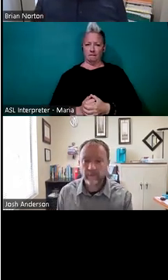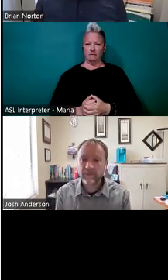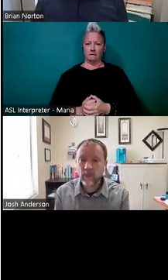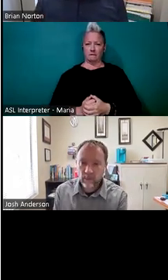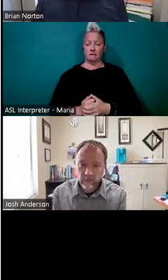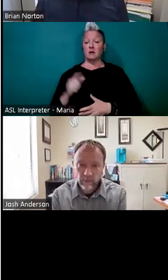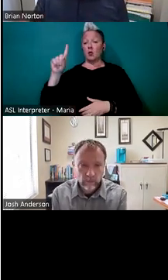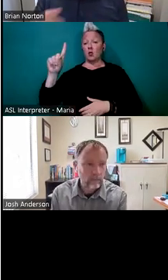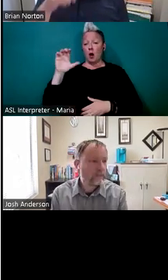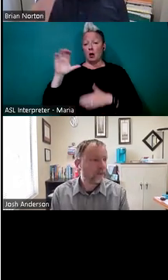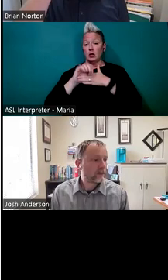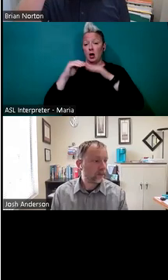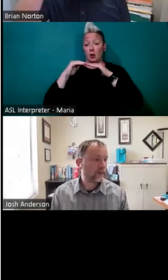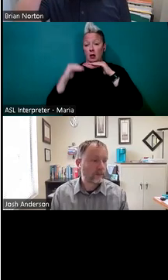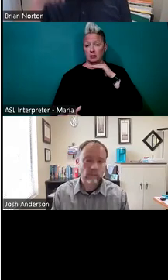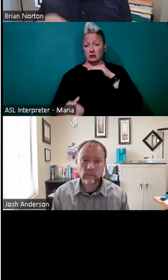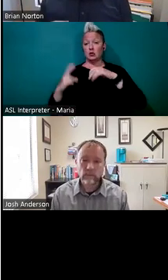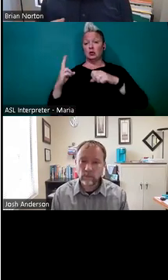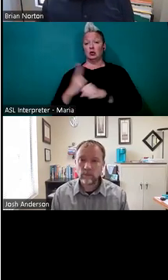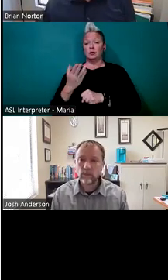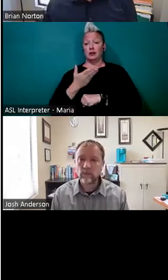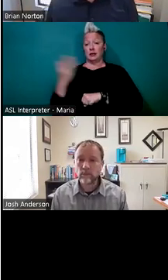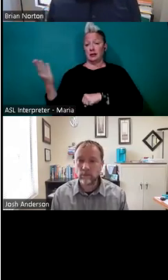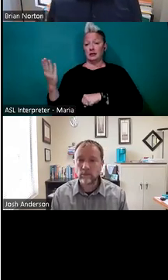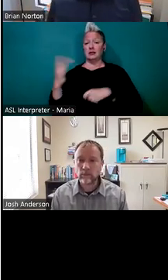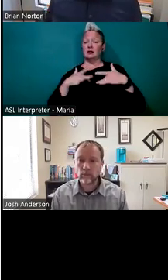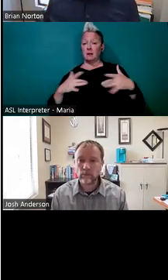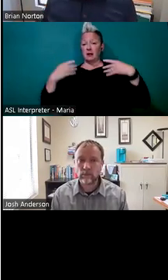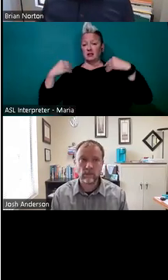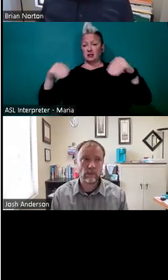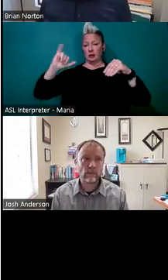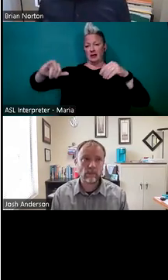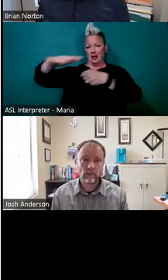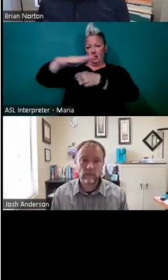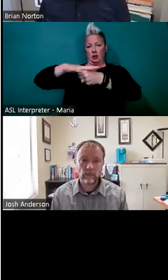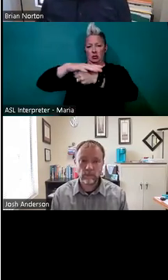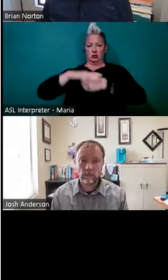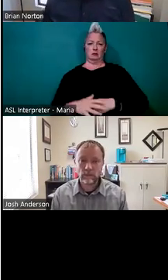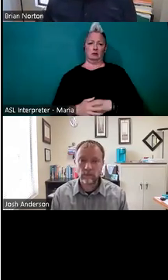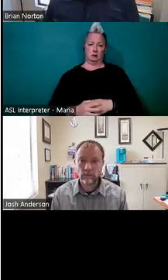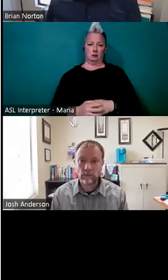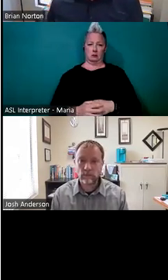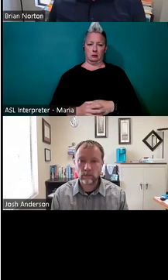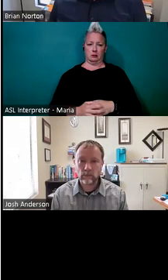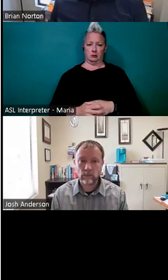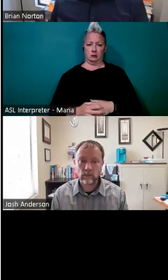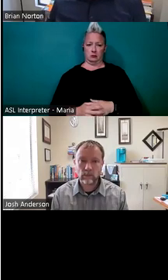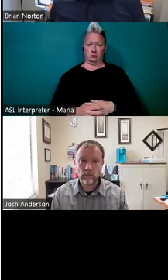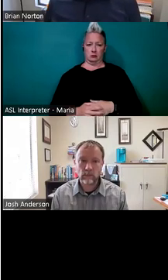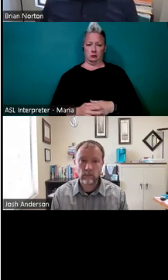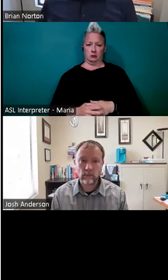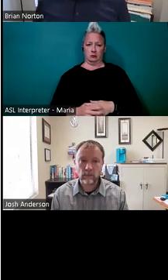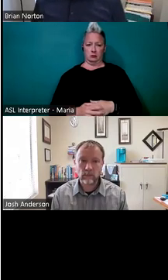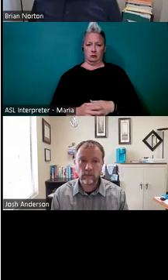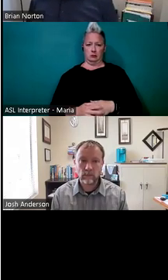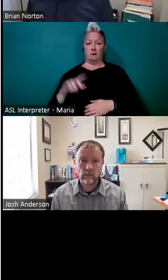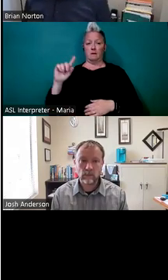hundred dollars or less using items that are typically sold in a particular location. And so the first one, um, is